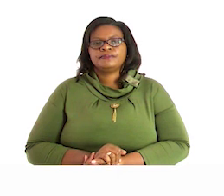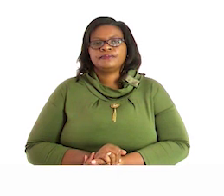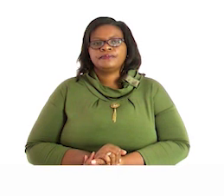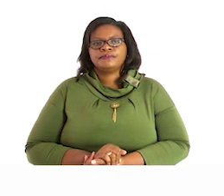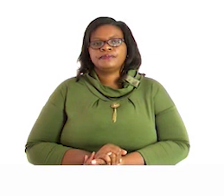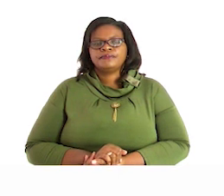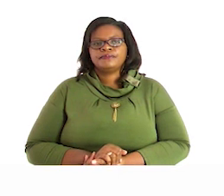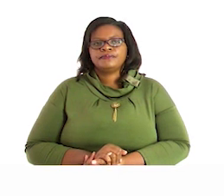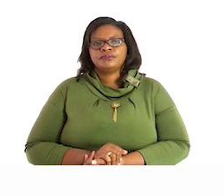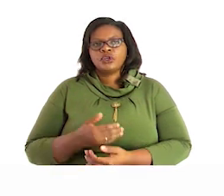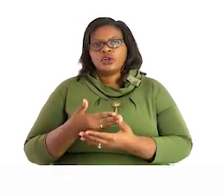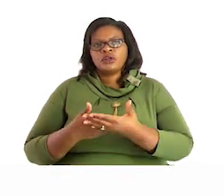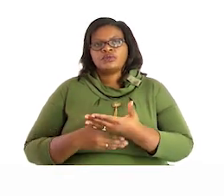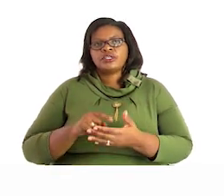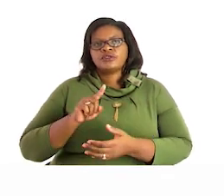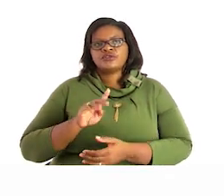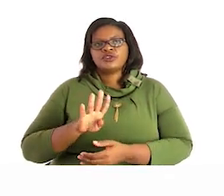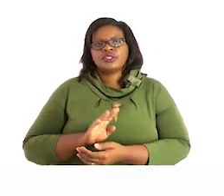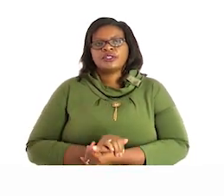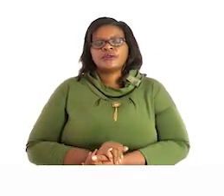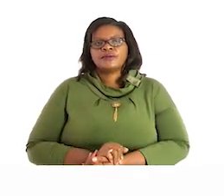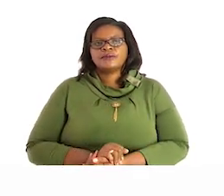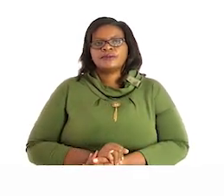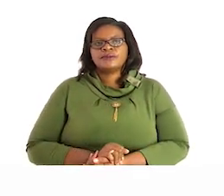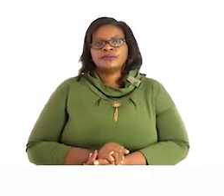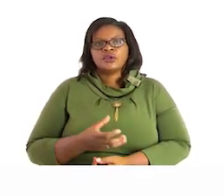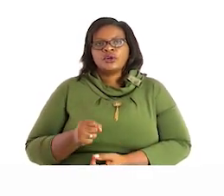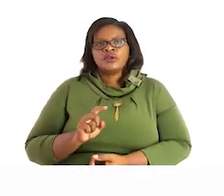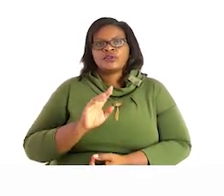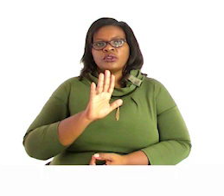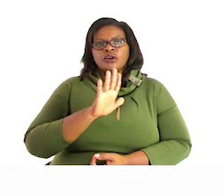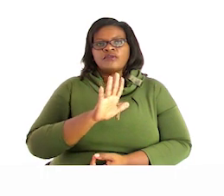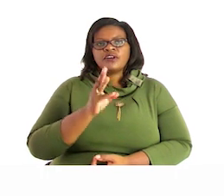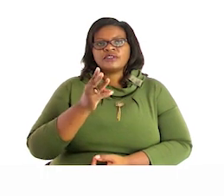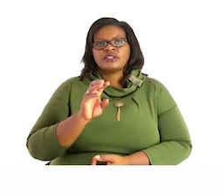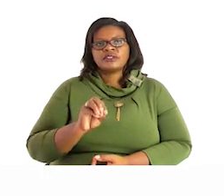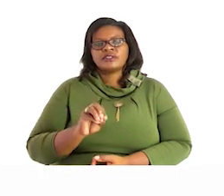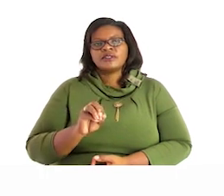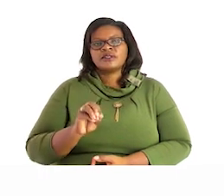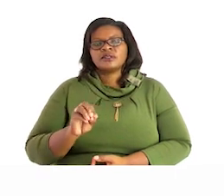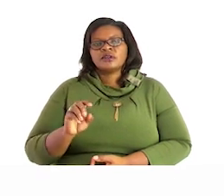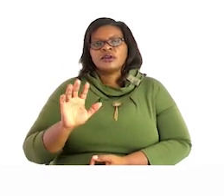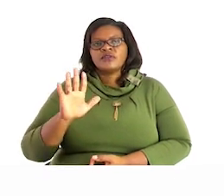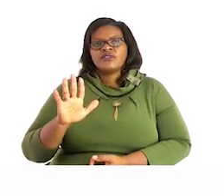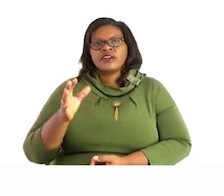on page 14 we are having 560 599